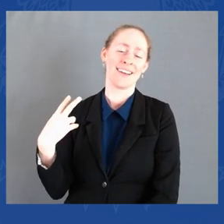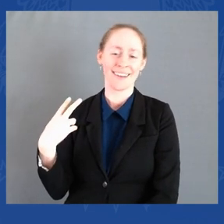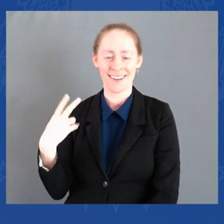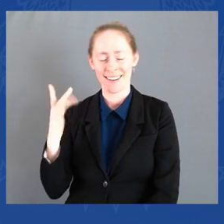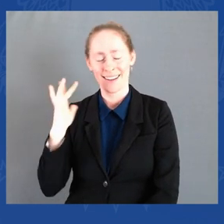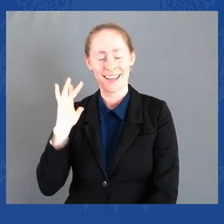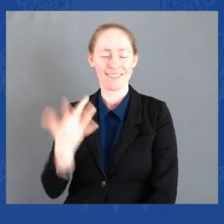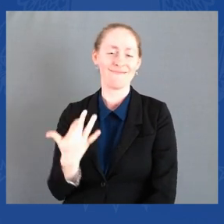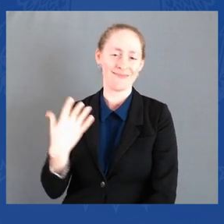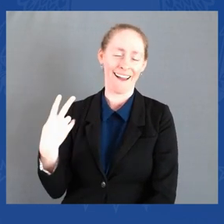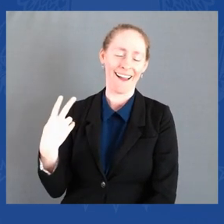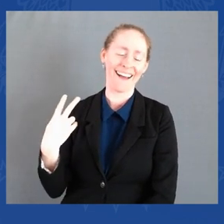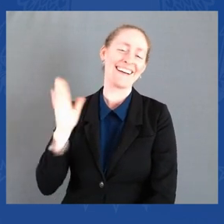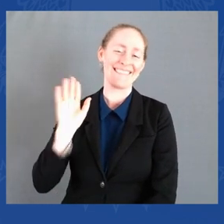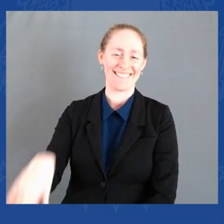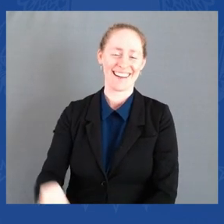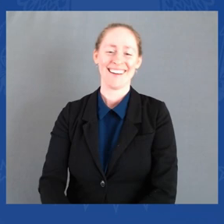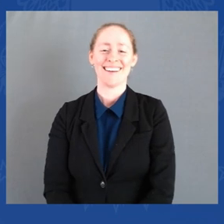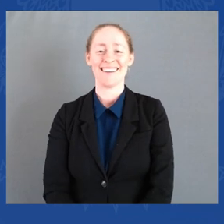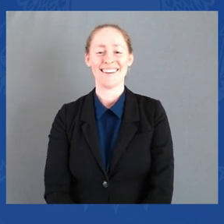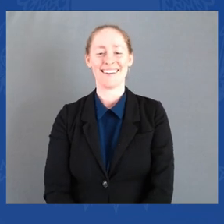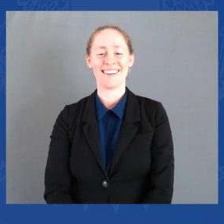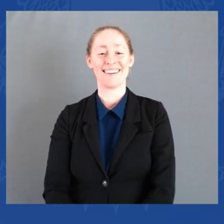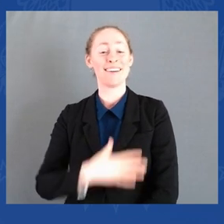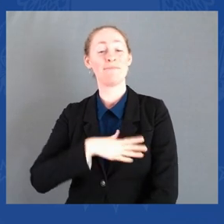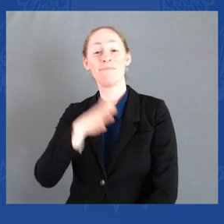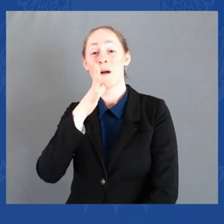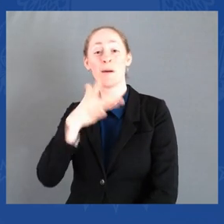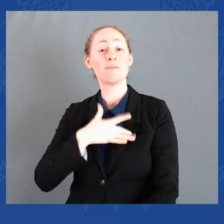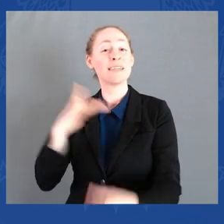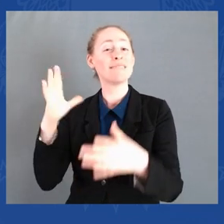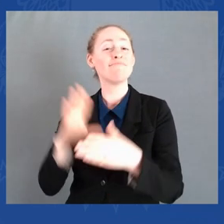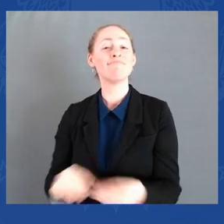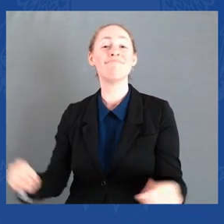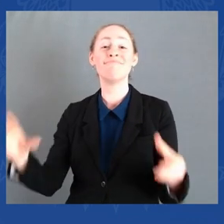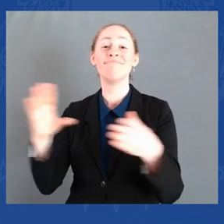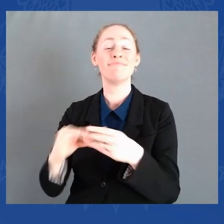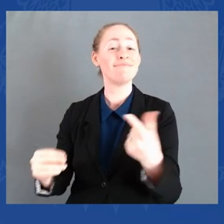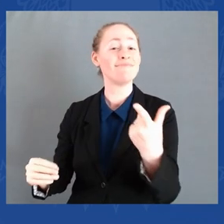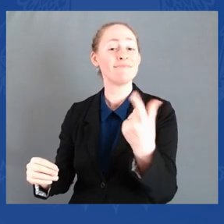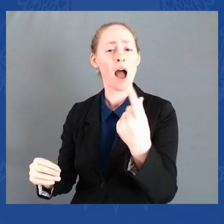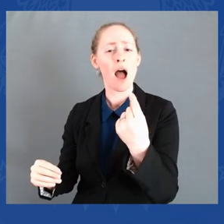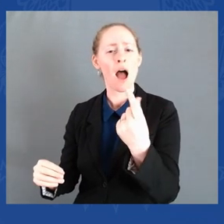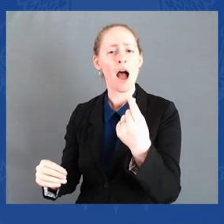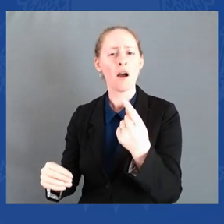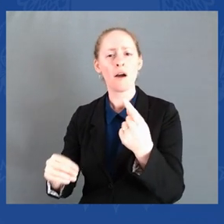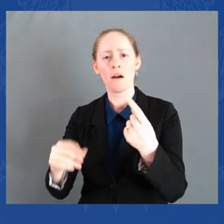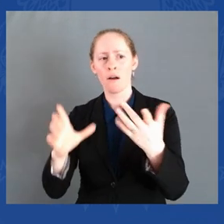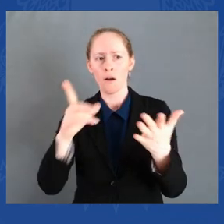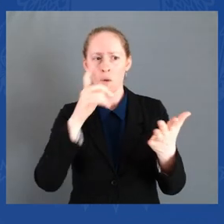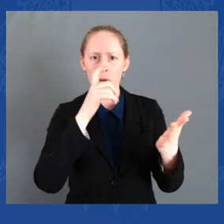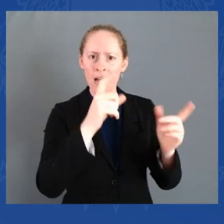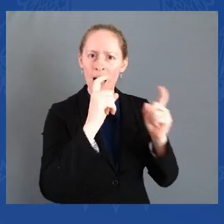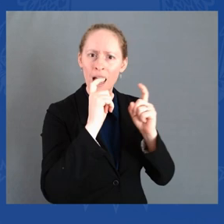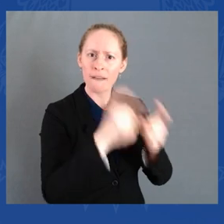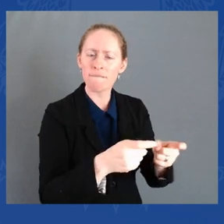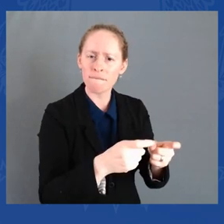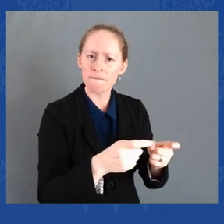on birthdays, the mother should get the gift, not the child. So I didn't realize it was both Asian and Irish, but